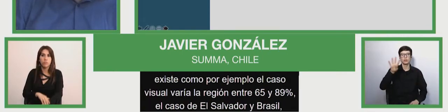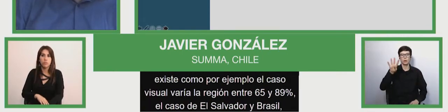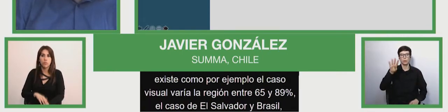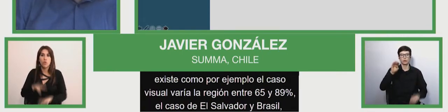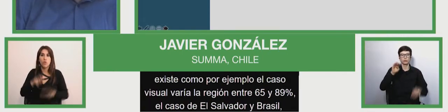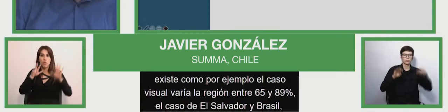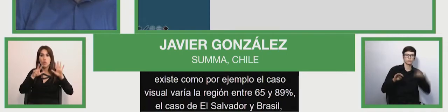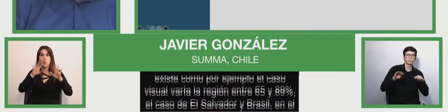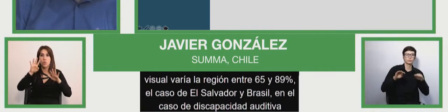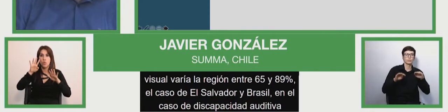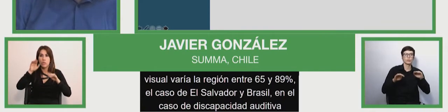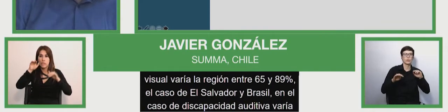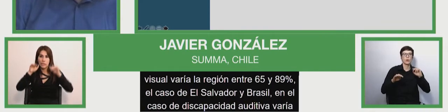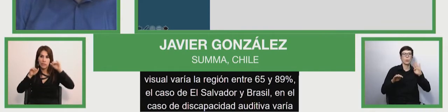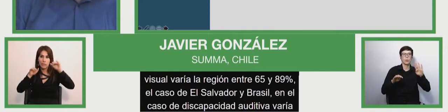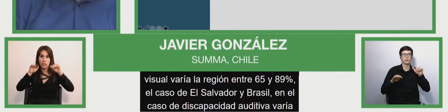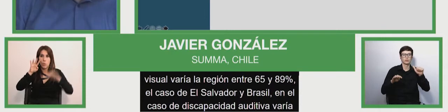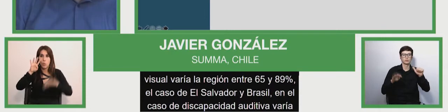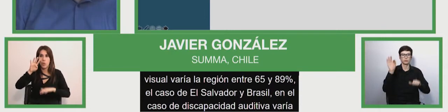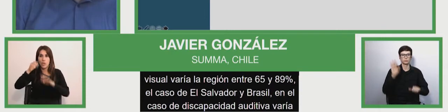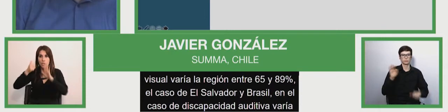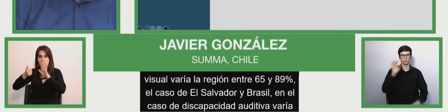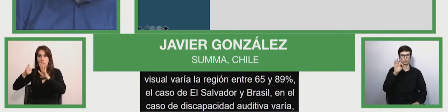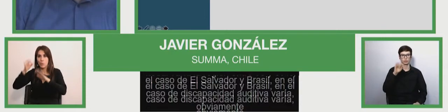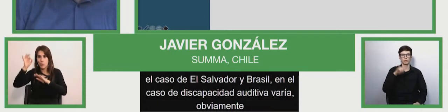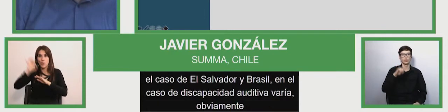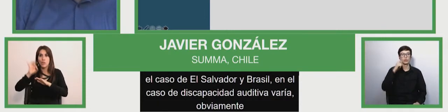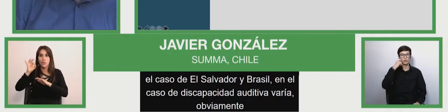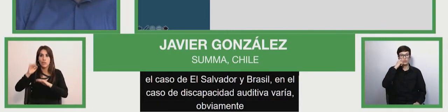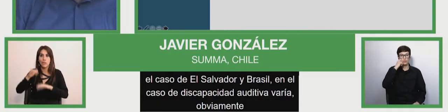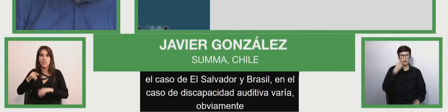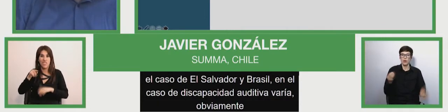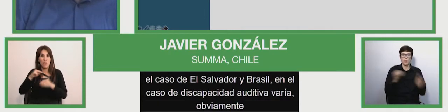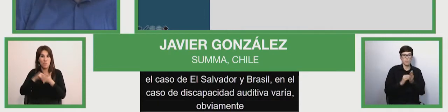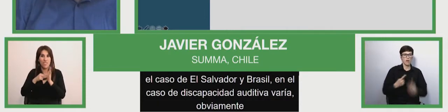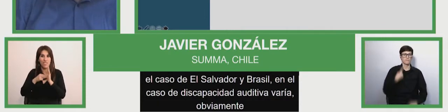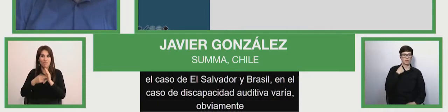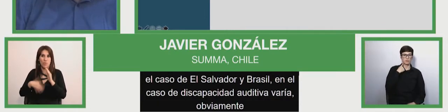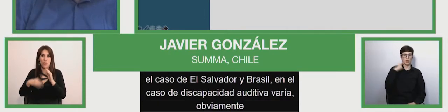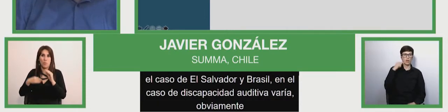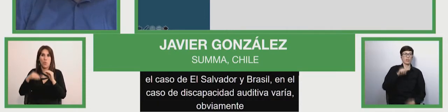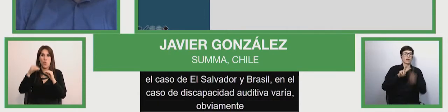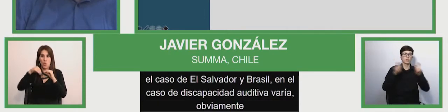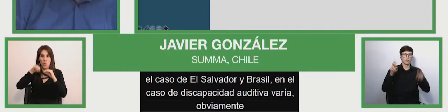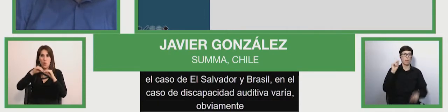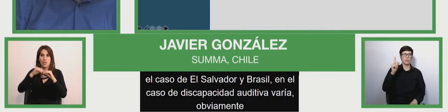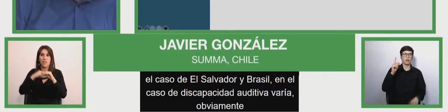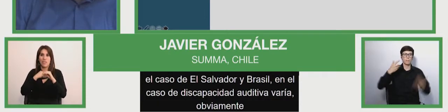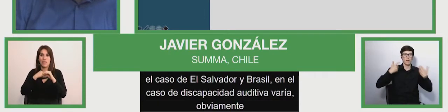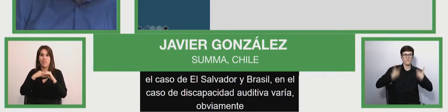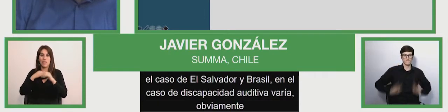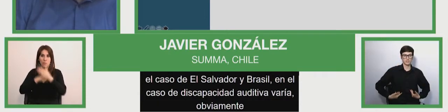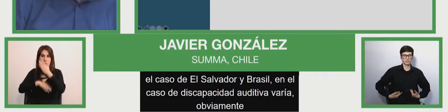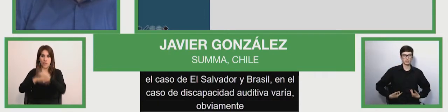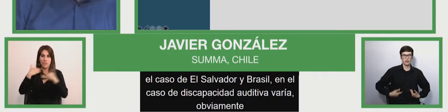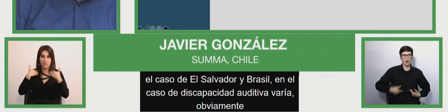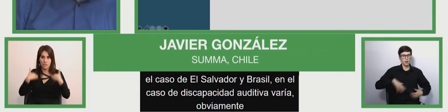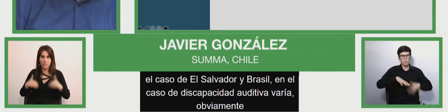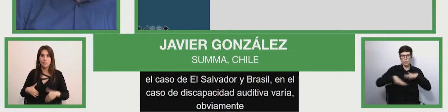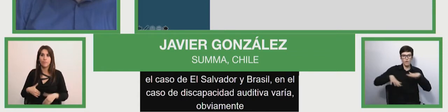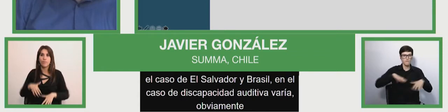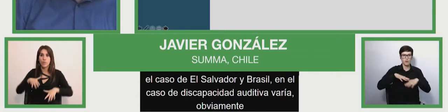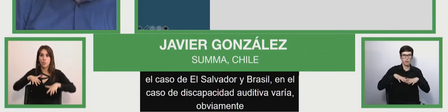the most affected has to do with physical education, mobility, where you vary from